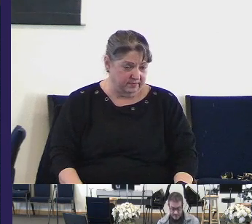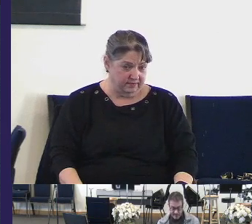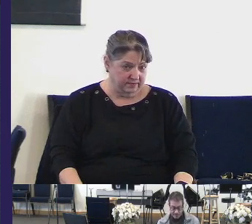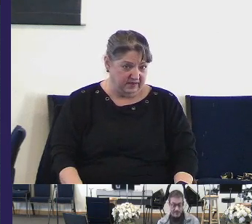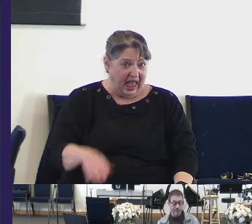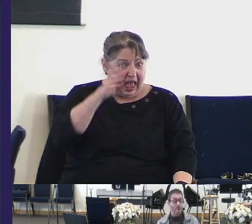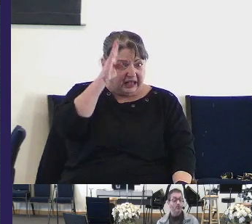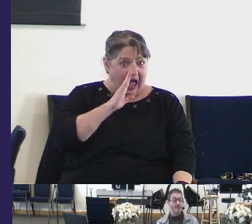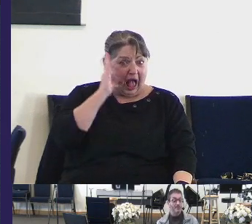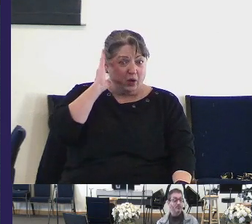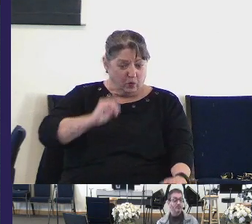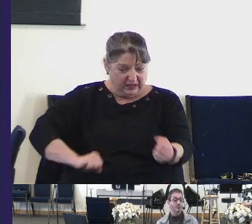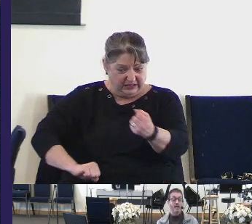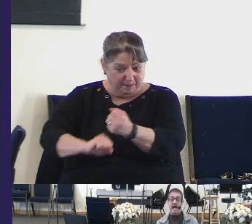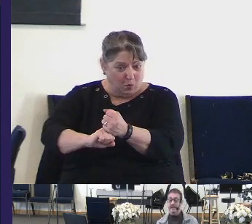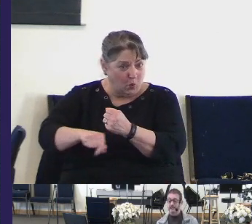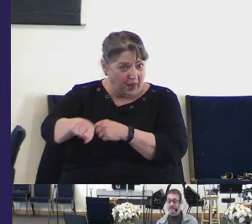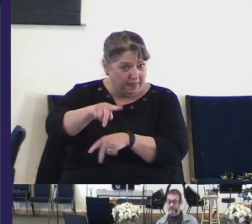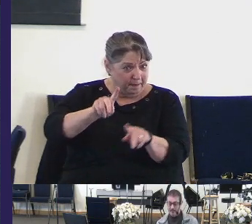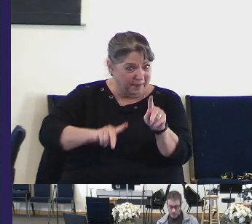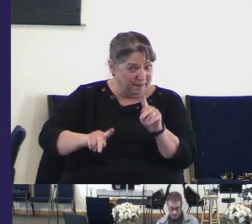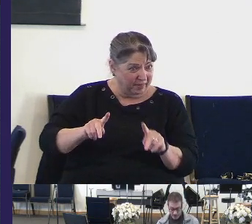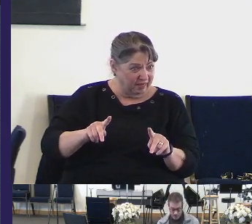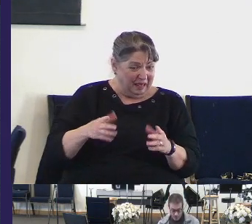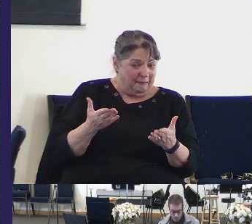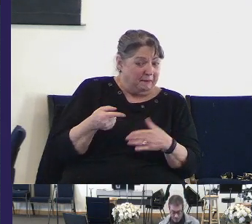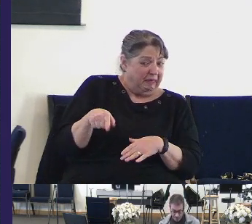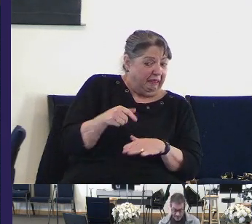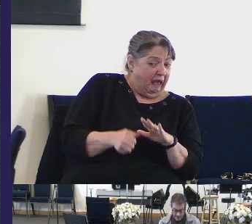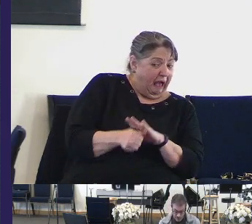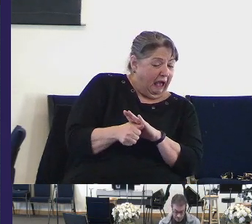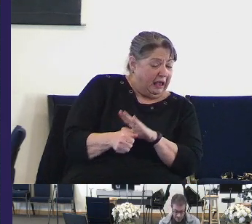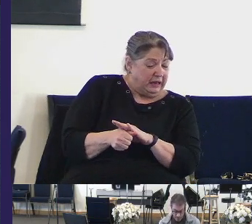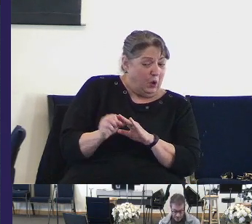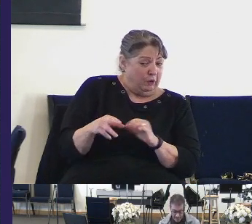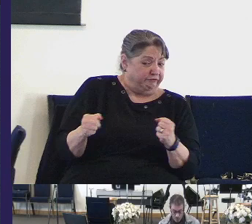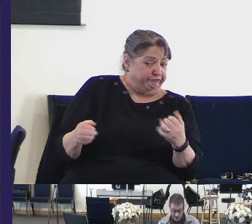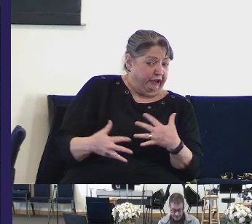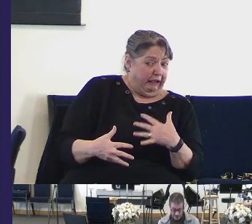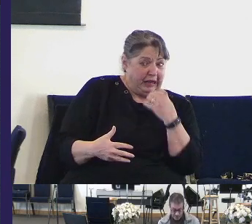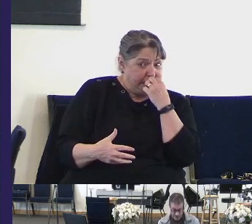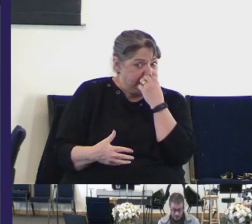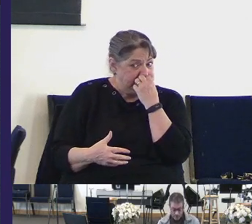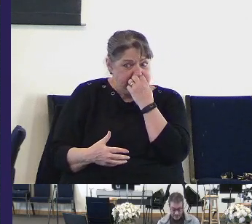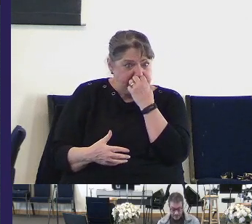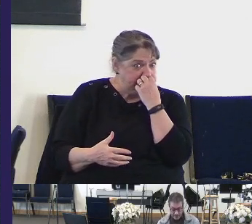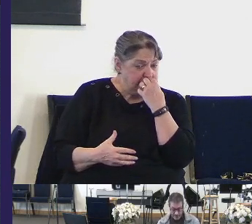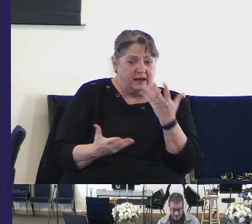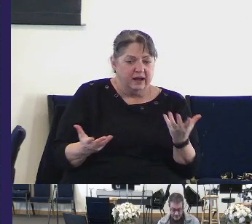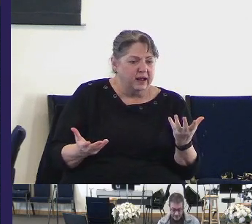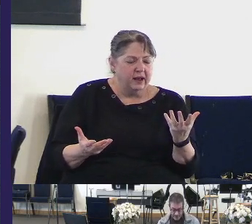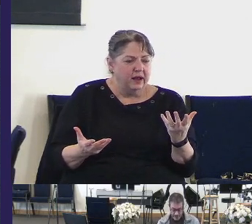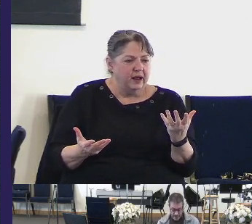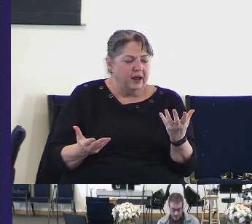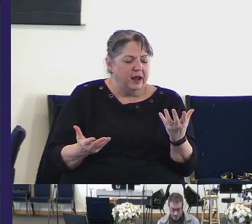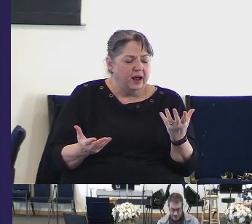some of these people were those who were hiding were those who were afraid to speak what they wanted to speak or what they believed I will protect